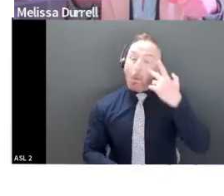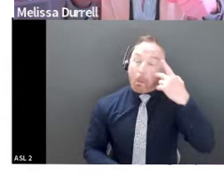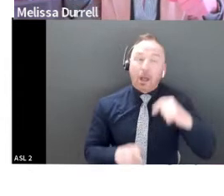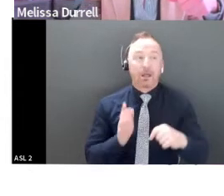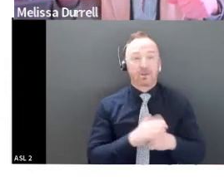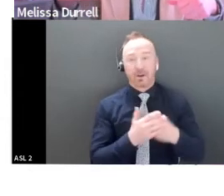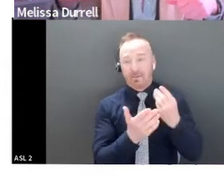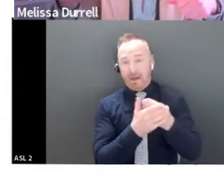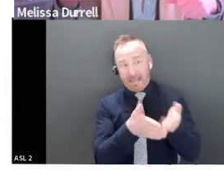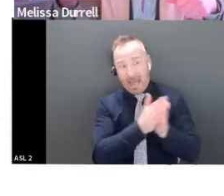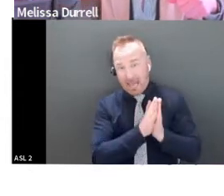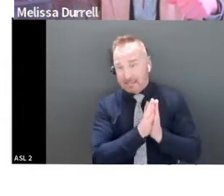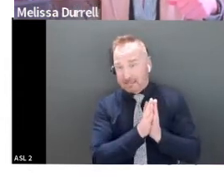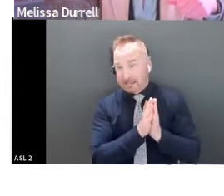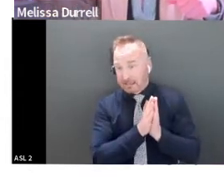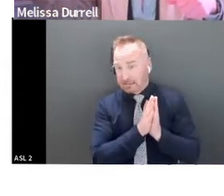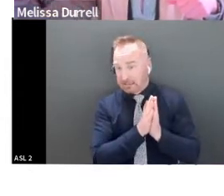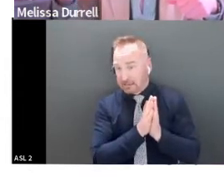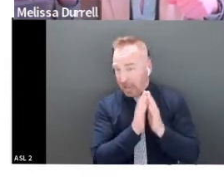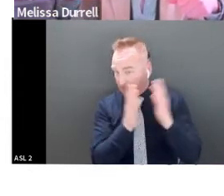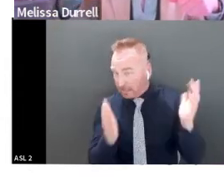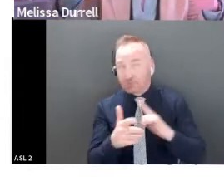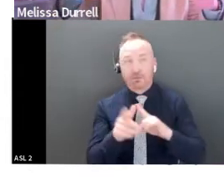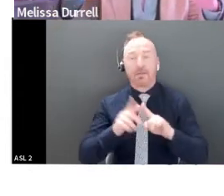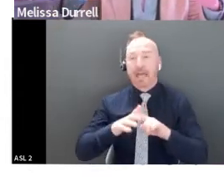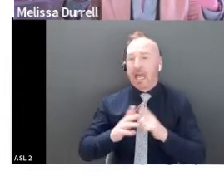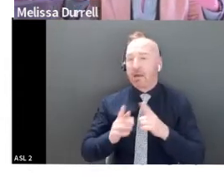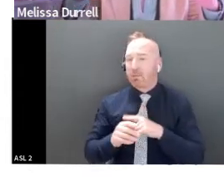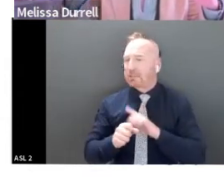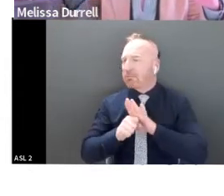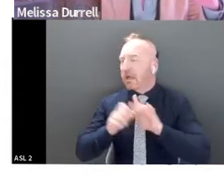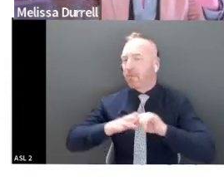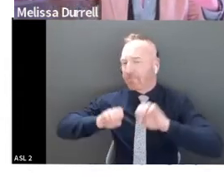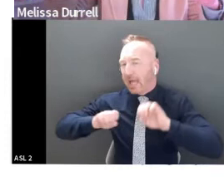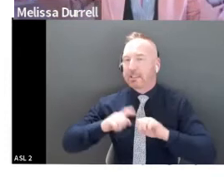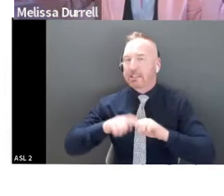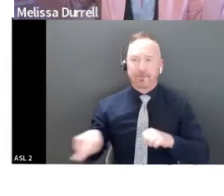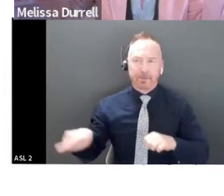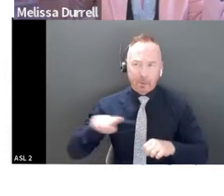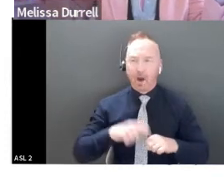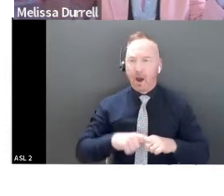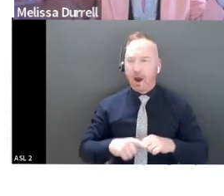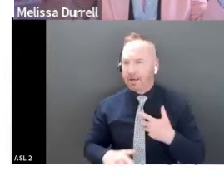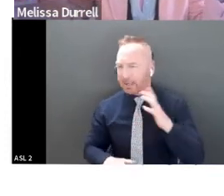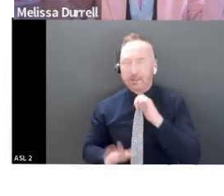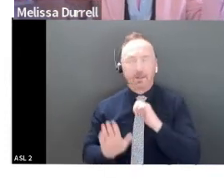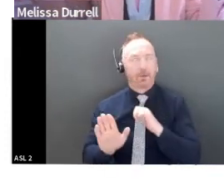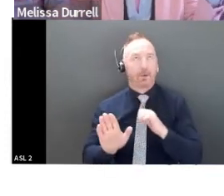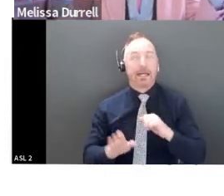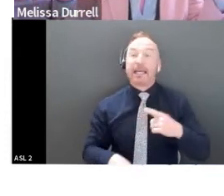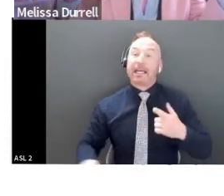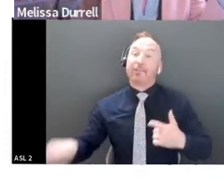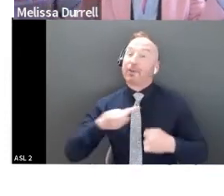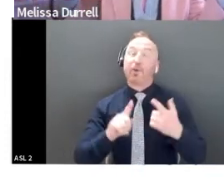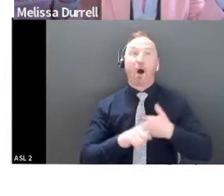asking for. They're going to push you for evaluation to see if you're crazy or not, not crazy. Sorry, that's wrong term. If you're, if you're, if you're living in a, living in a